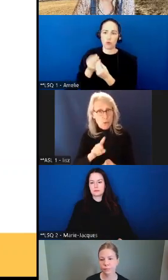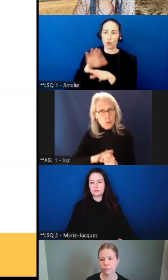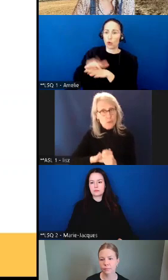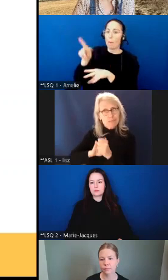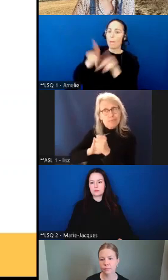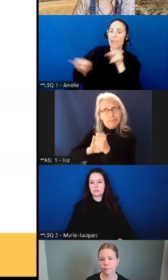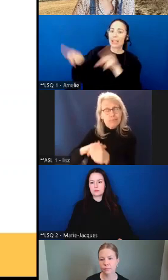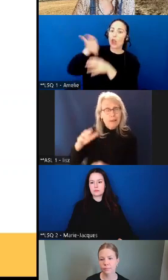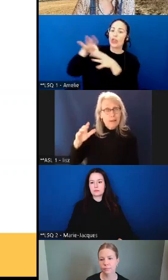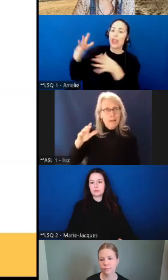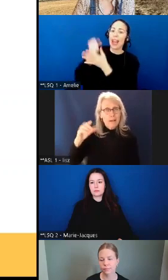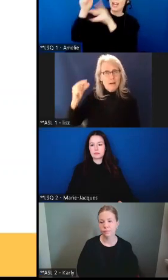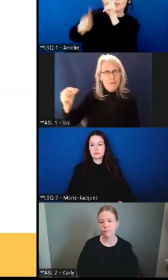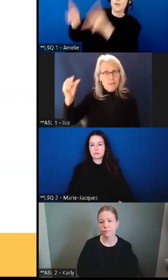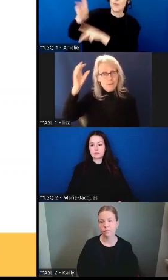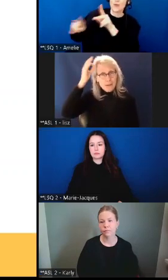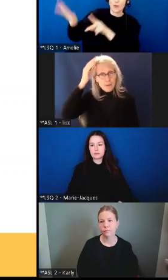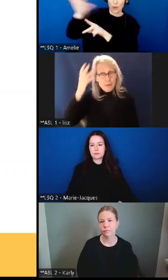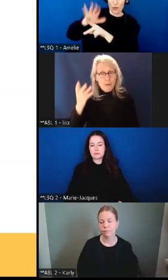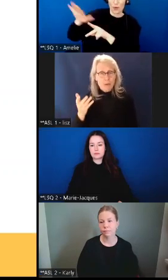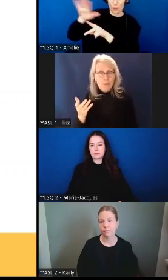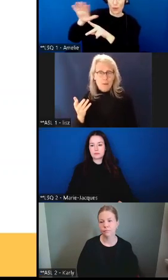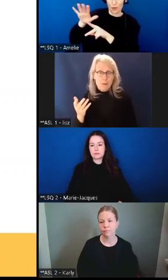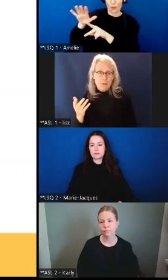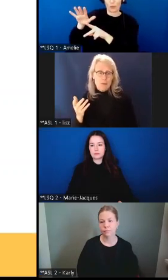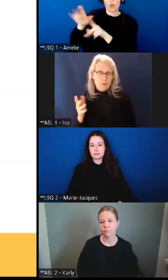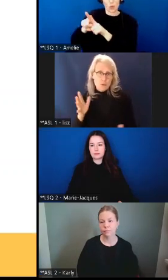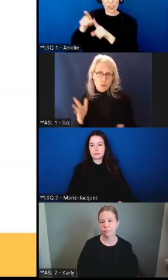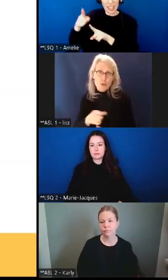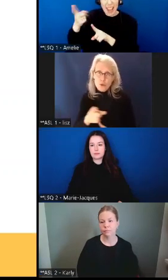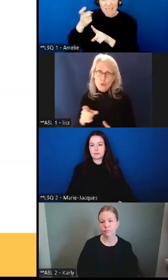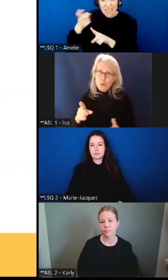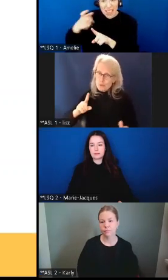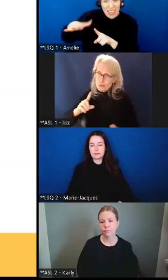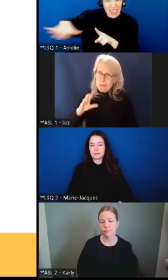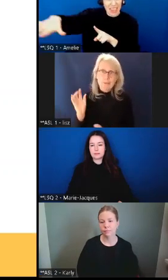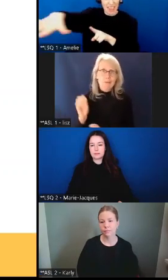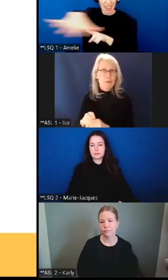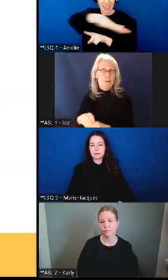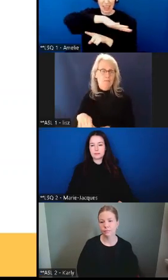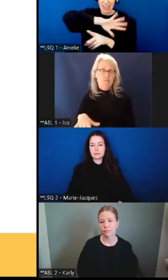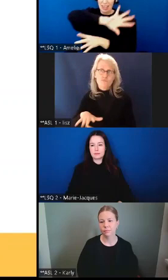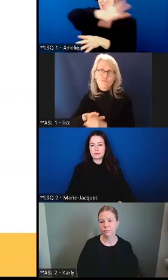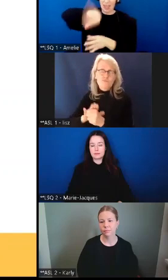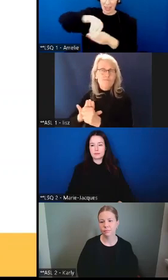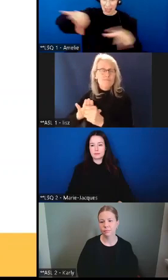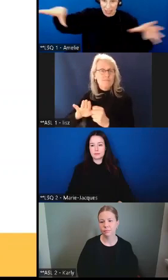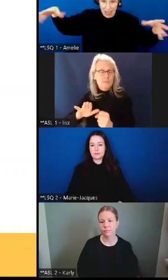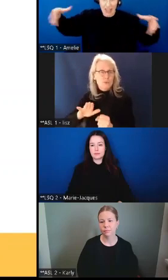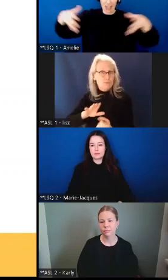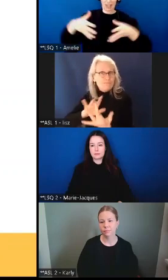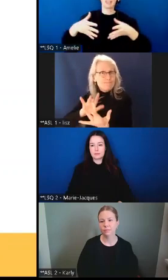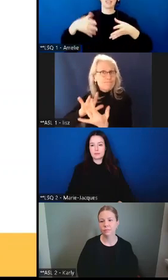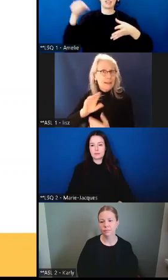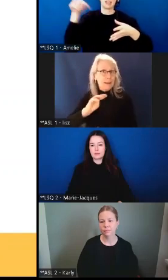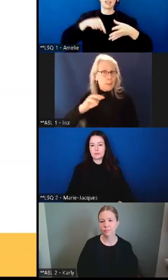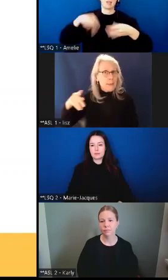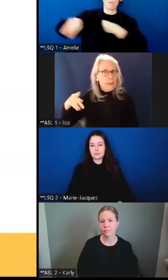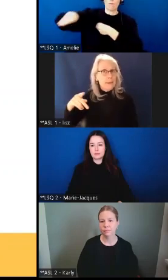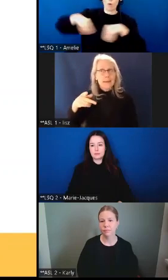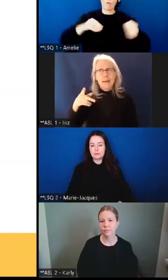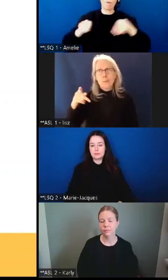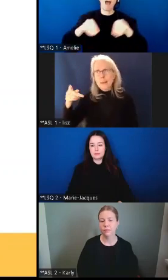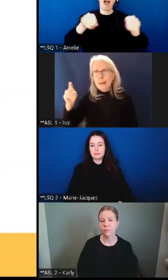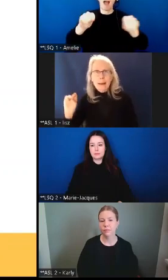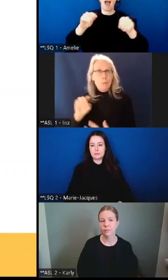this um we invite you to take part and for you to write out as well to write as well